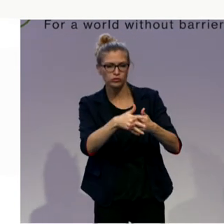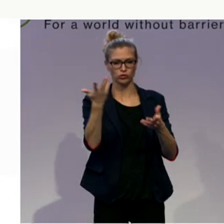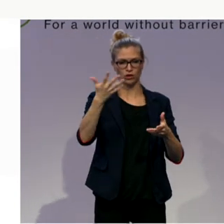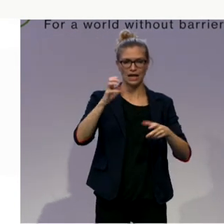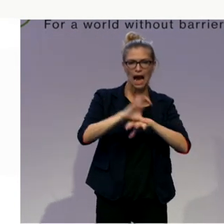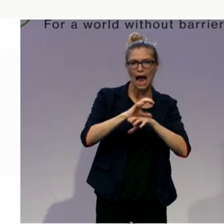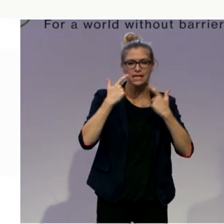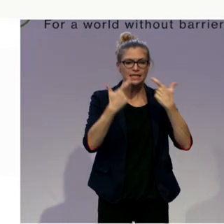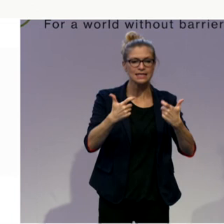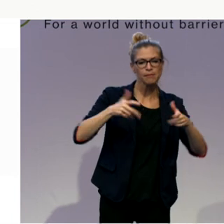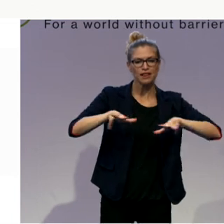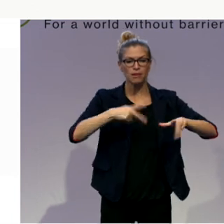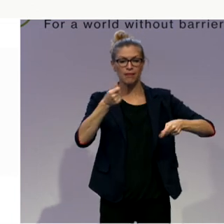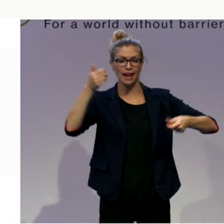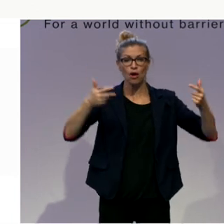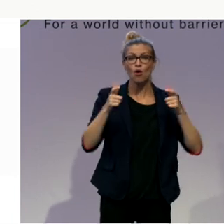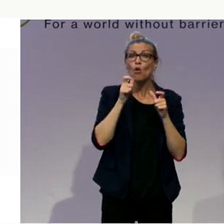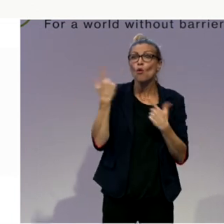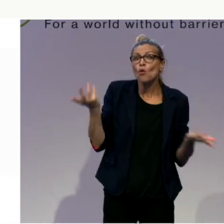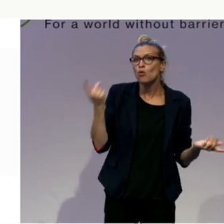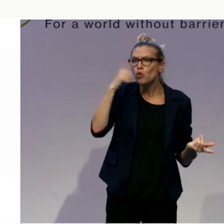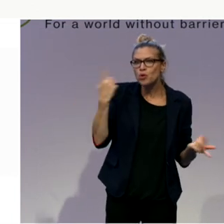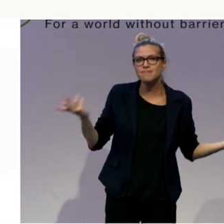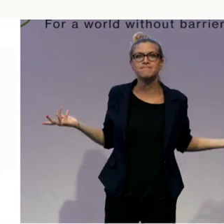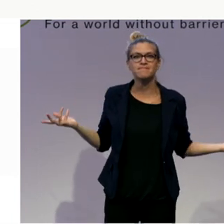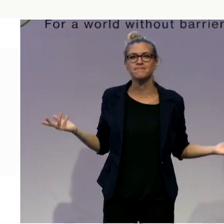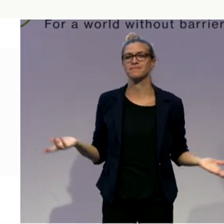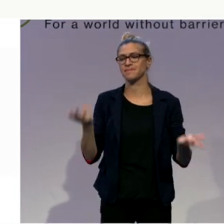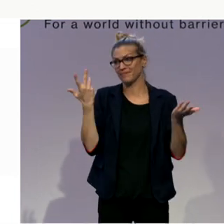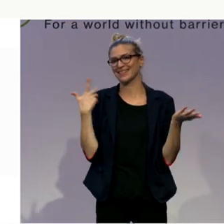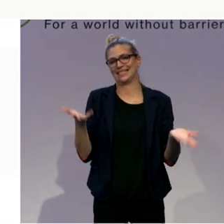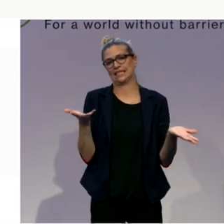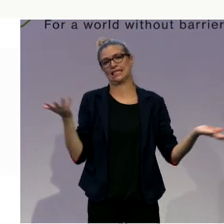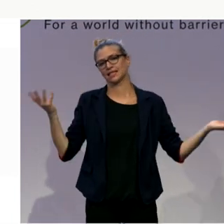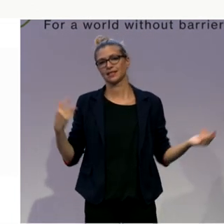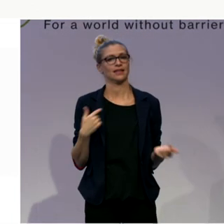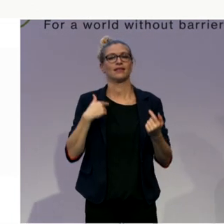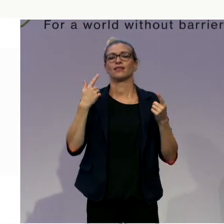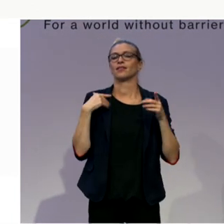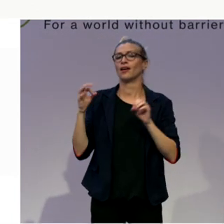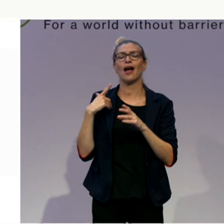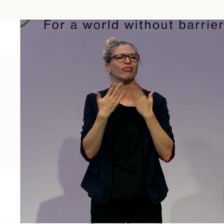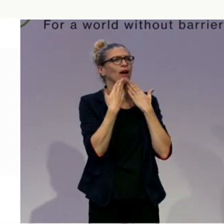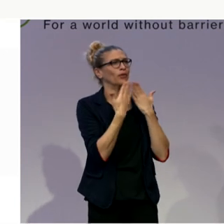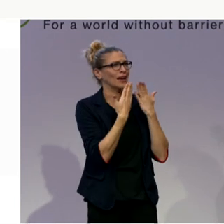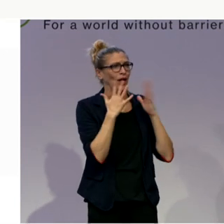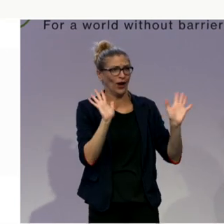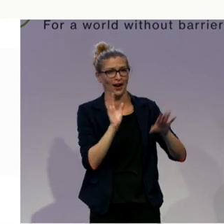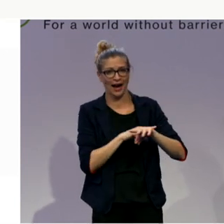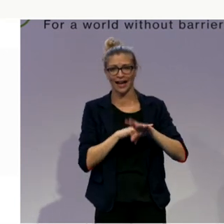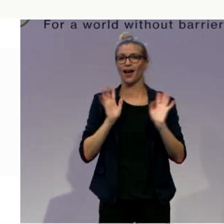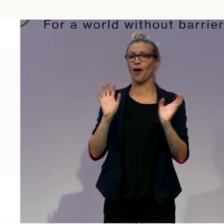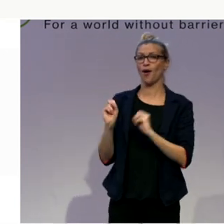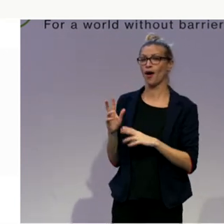everybody. Thank you very much indeed. And I think all of us would thank Caroline for being with us, Professor Tom